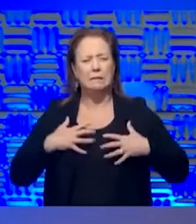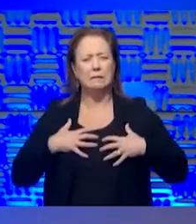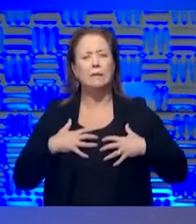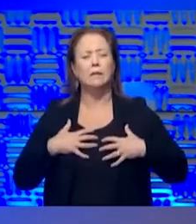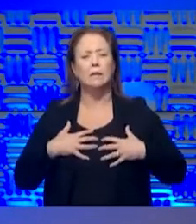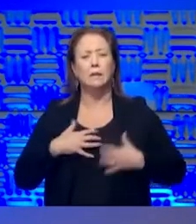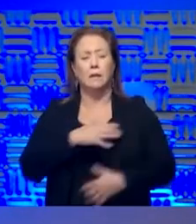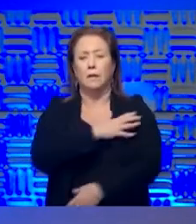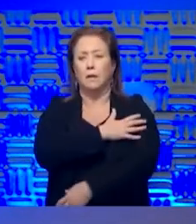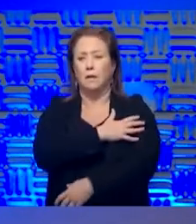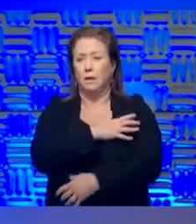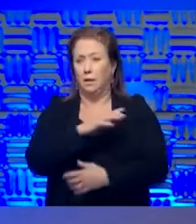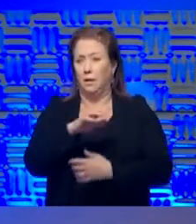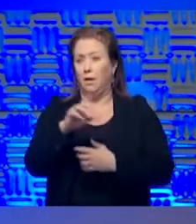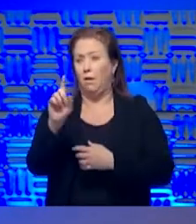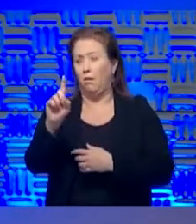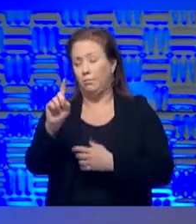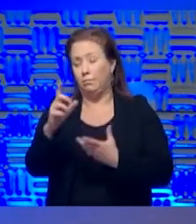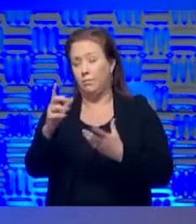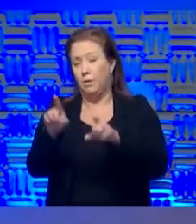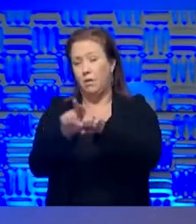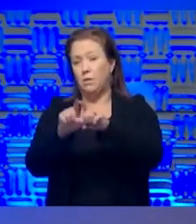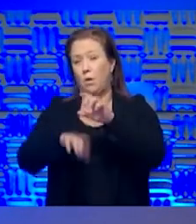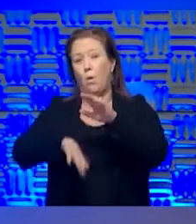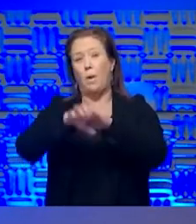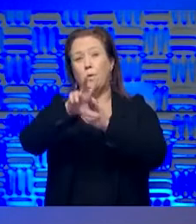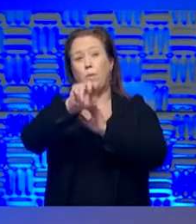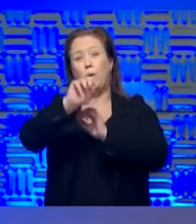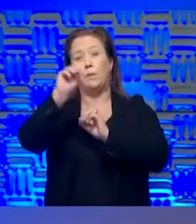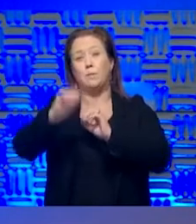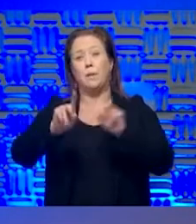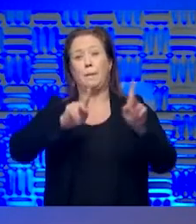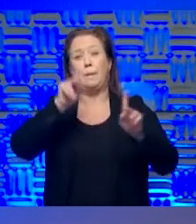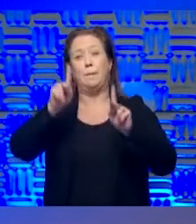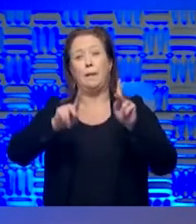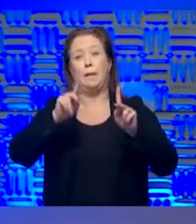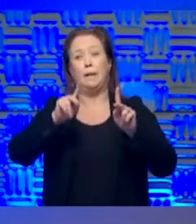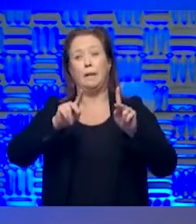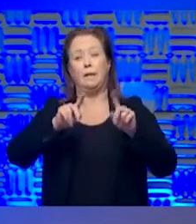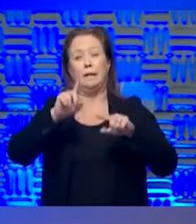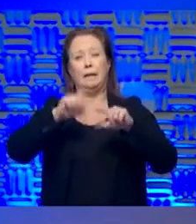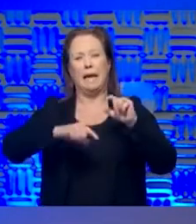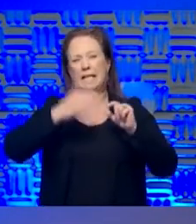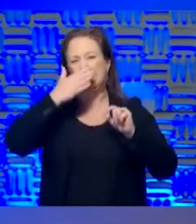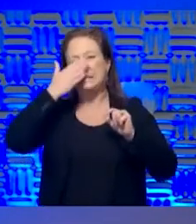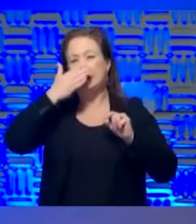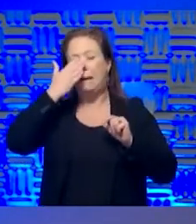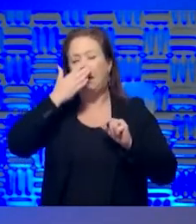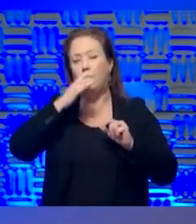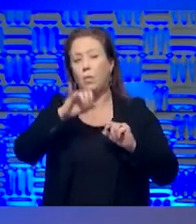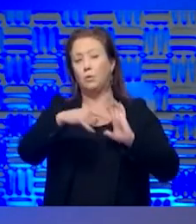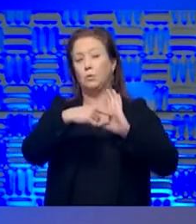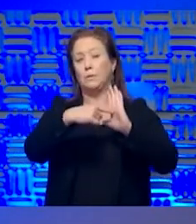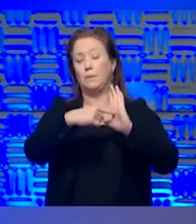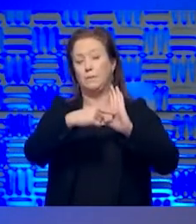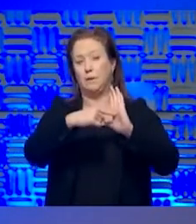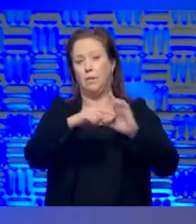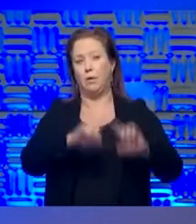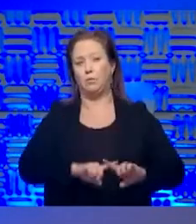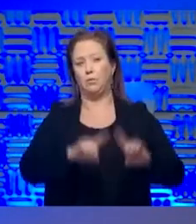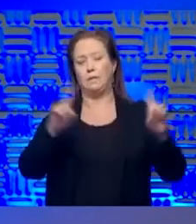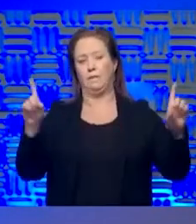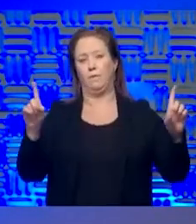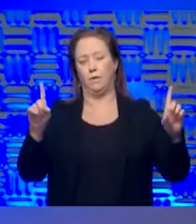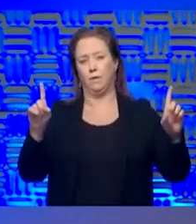we've also heard an anecdotal or even up to 30% maybe people losing the ability to smell. So there's all those symptoms which are quite different